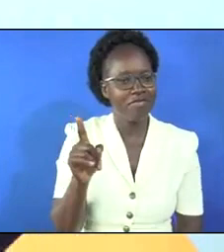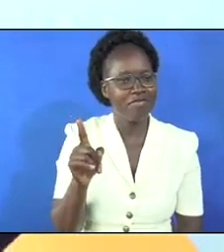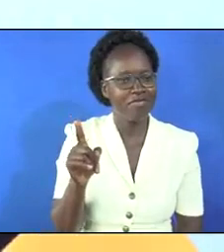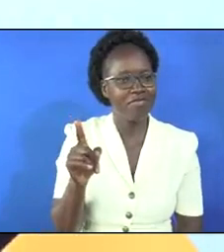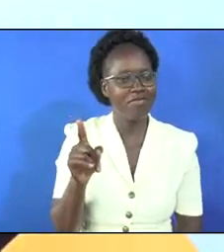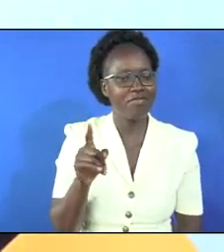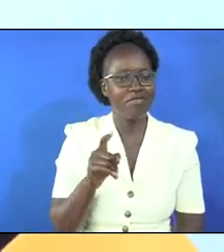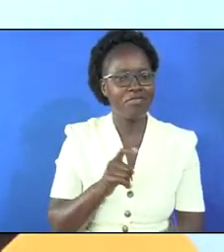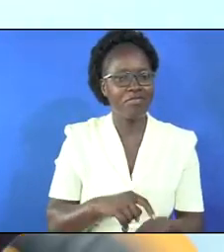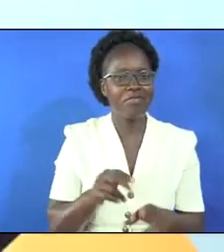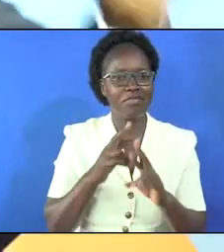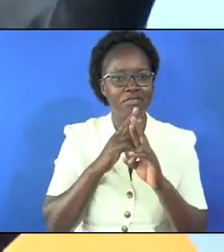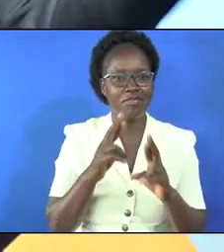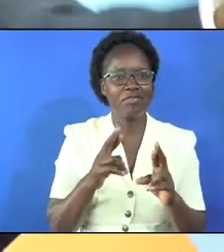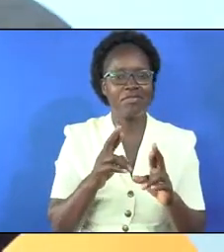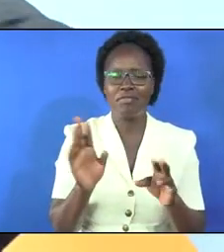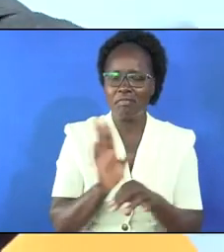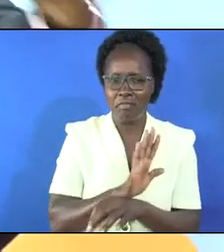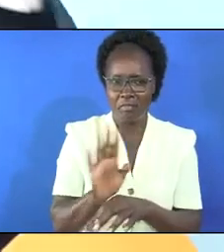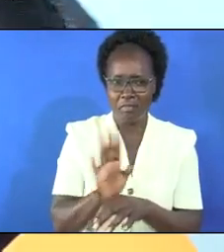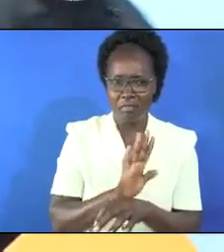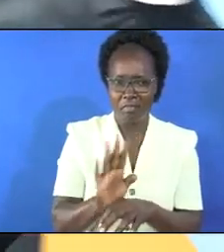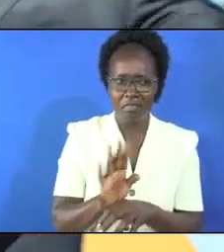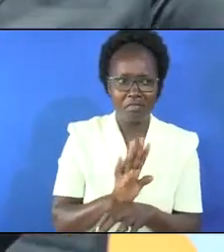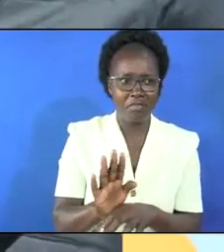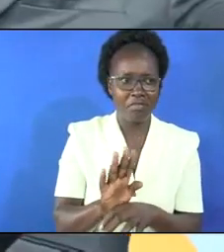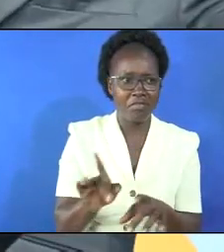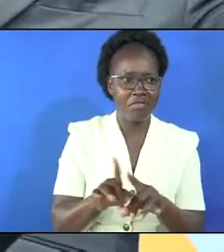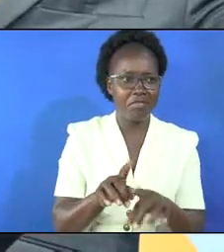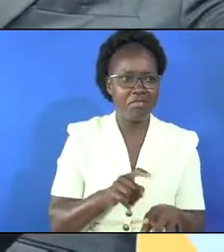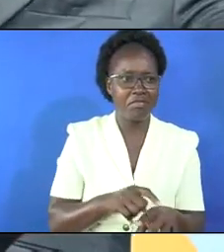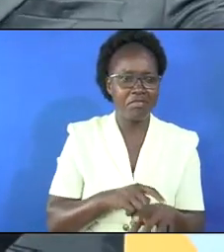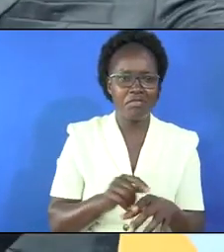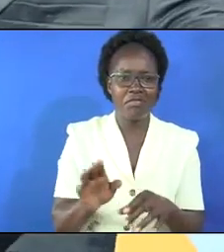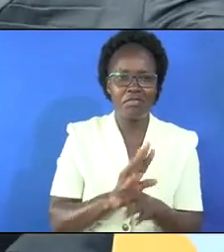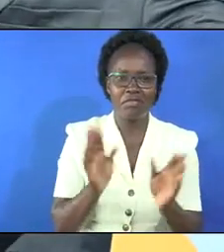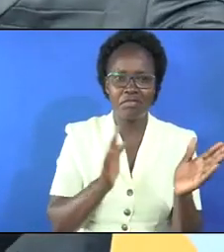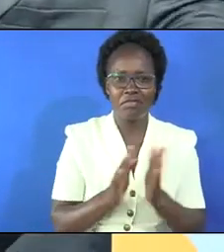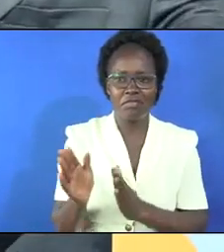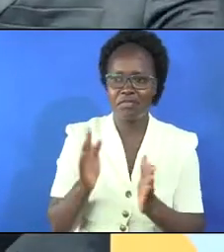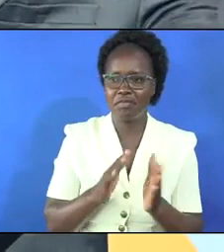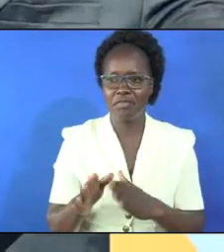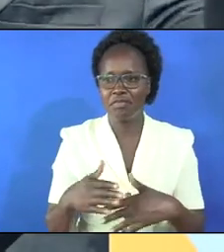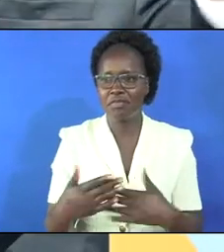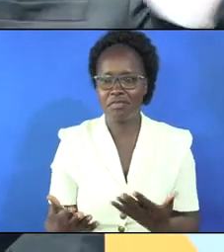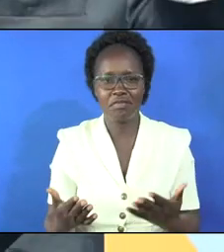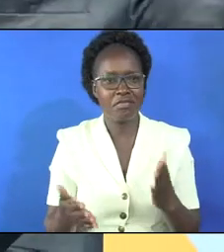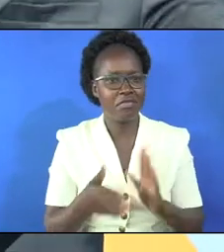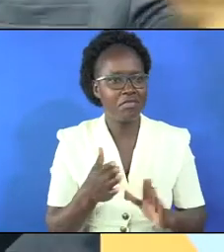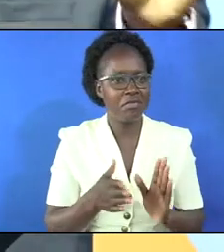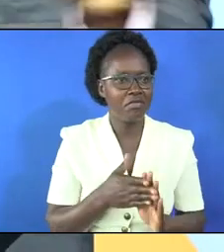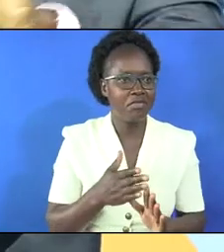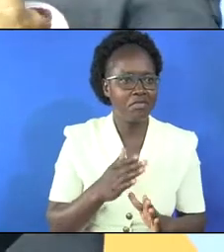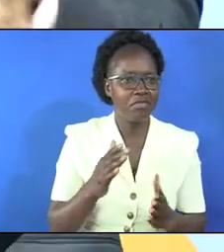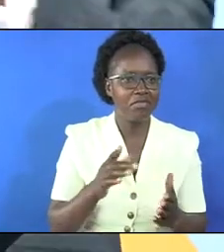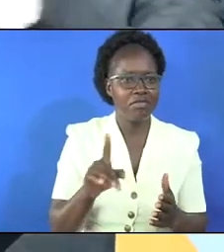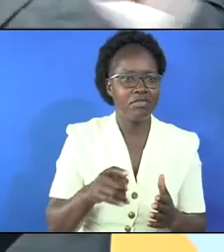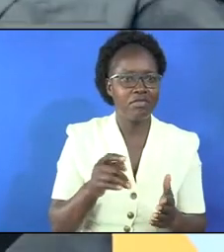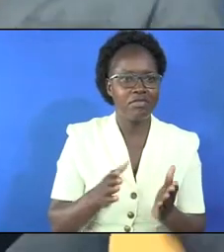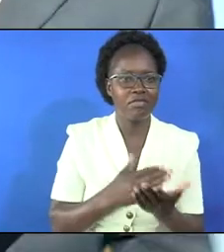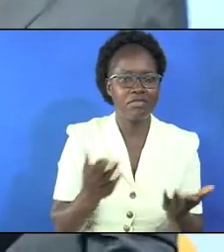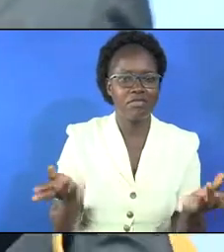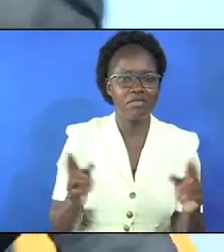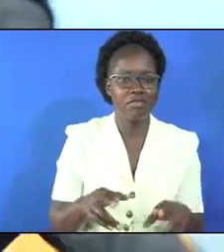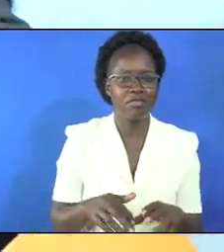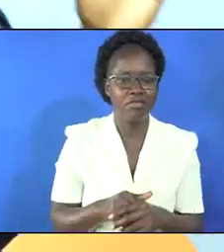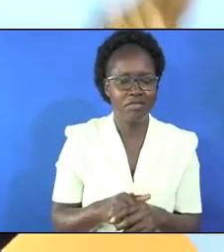and when i was busy visiting but at the same time i was busy preparing how to rush because i knew something was just